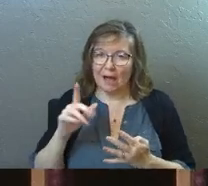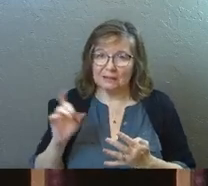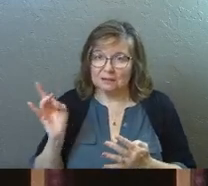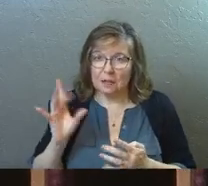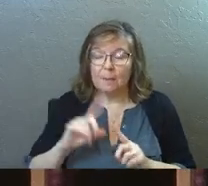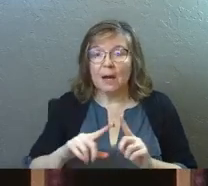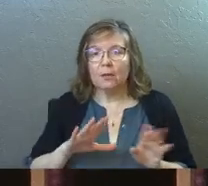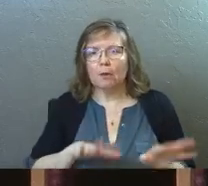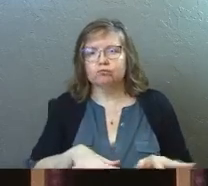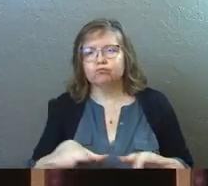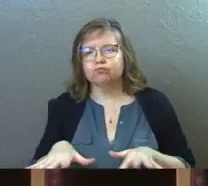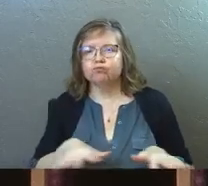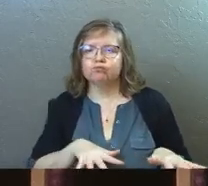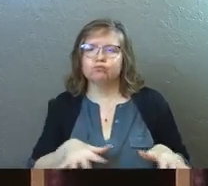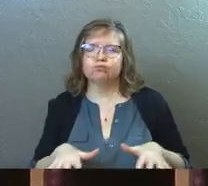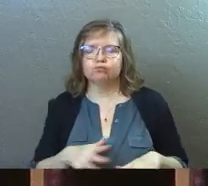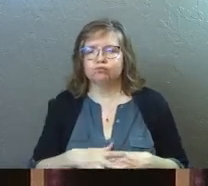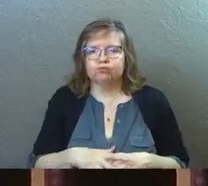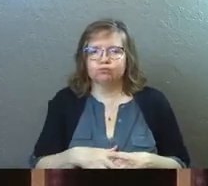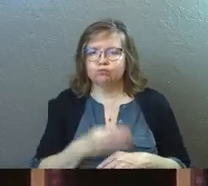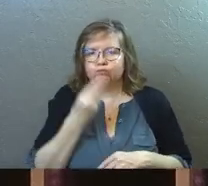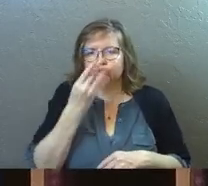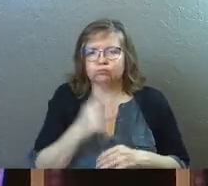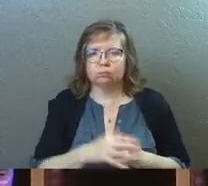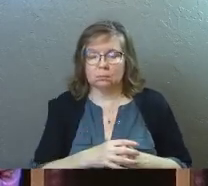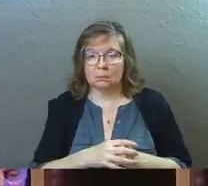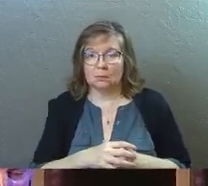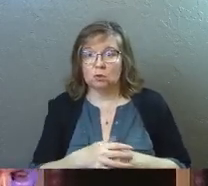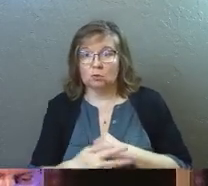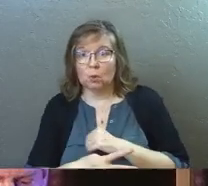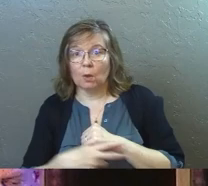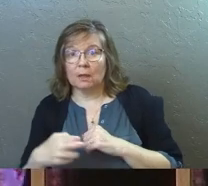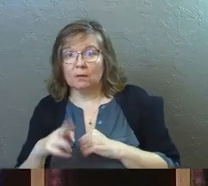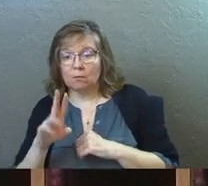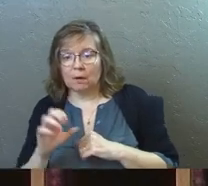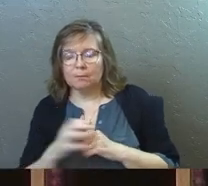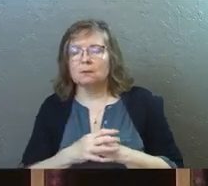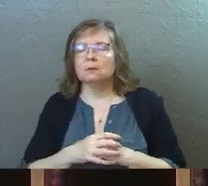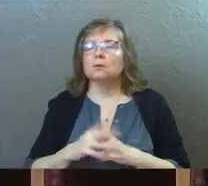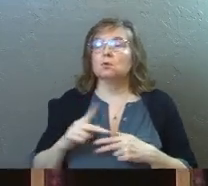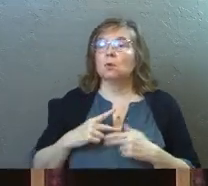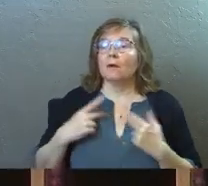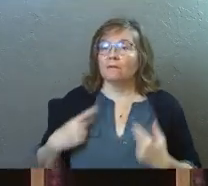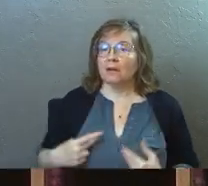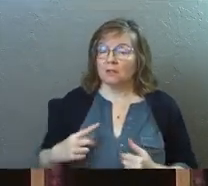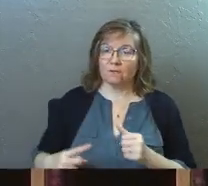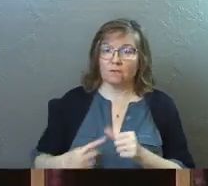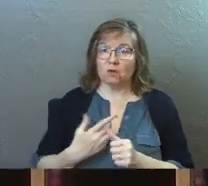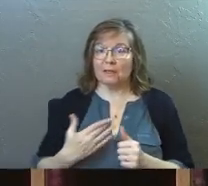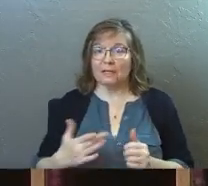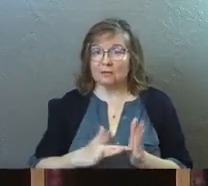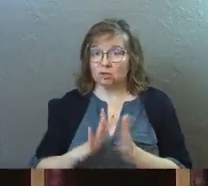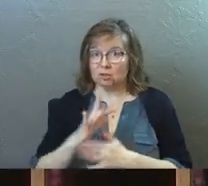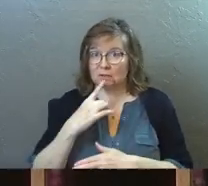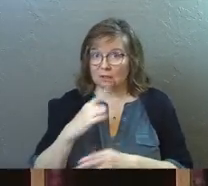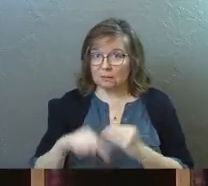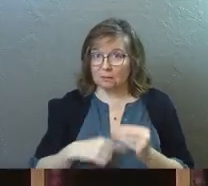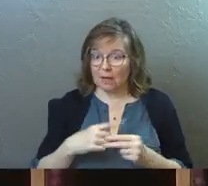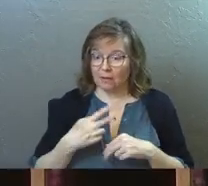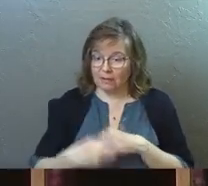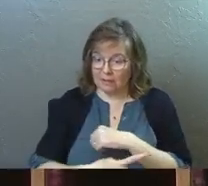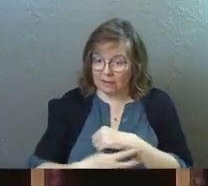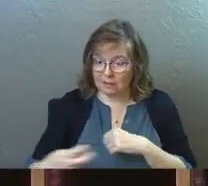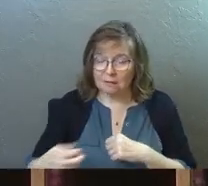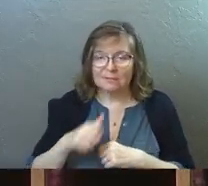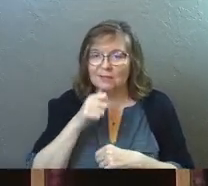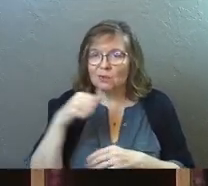but they are passive. So thieves and robbers. The Pharisees, the first thing that Jesus says about the thieves